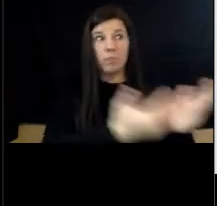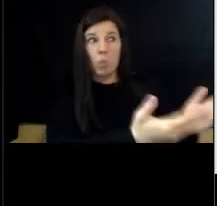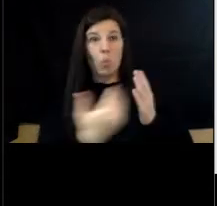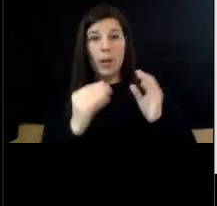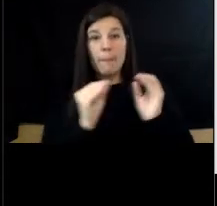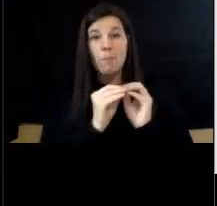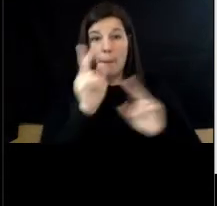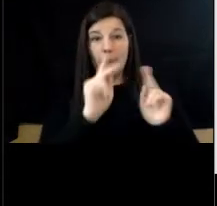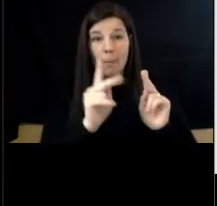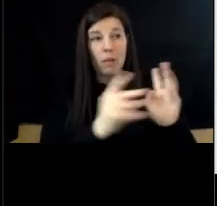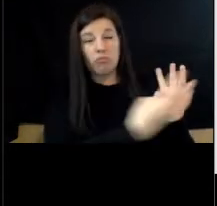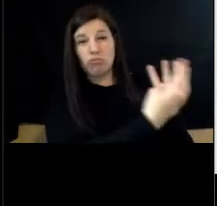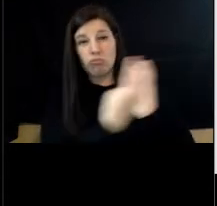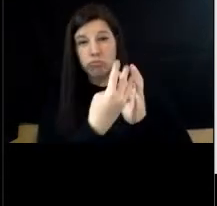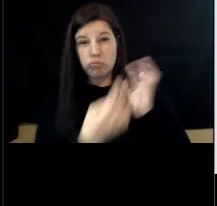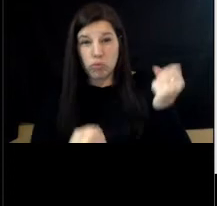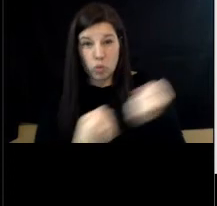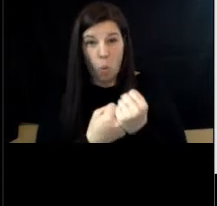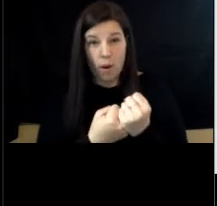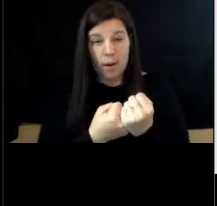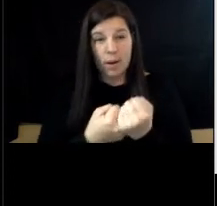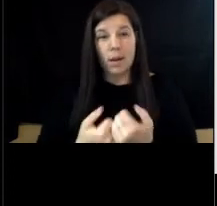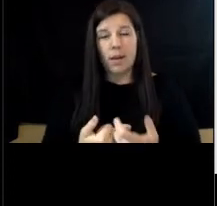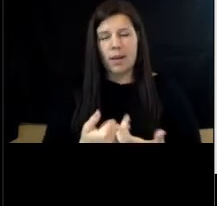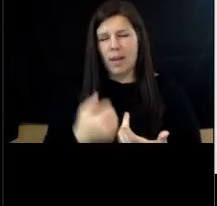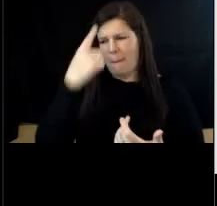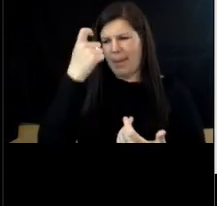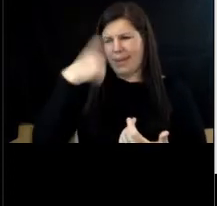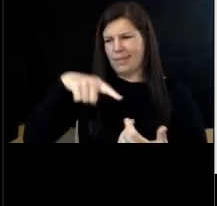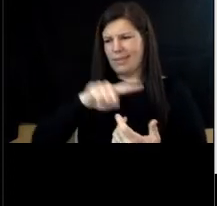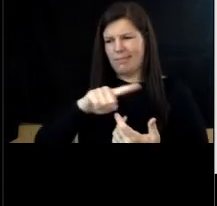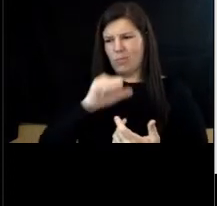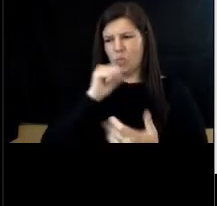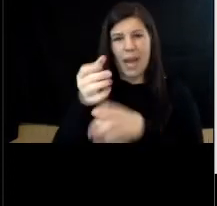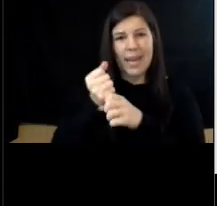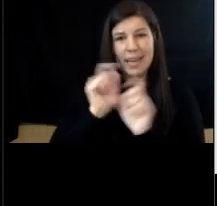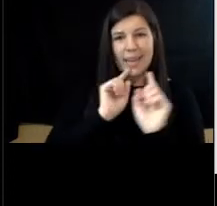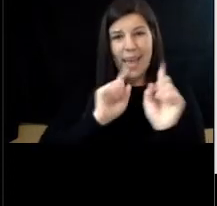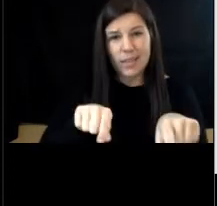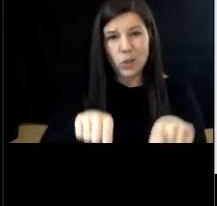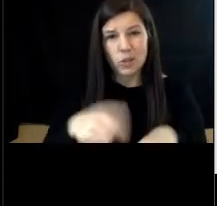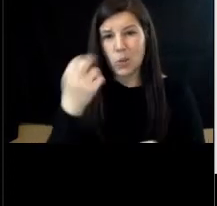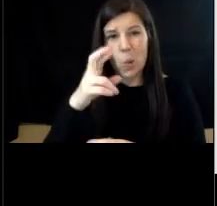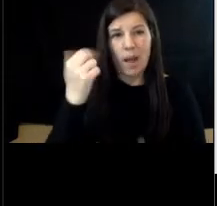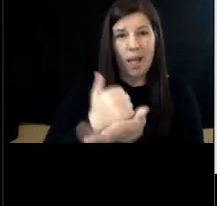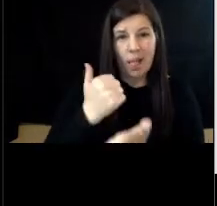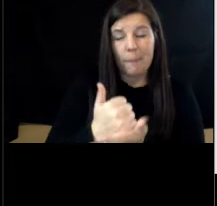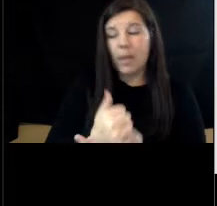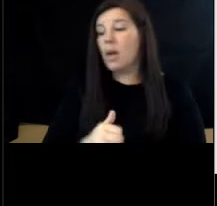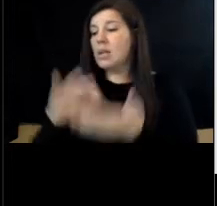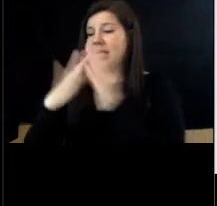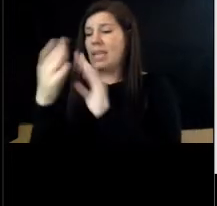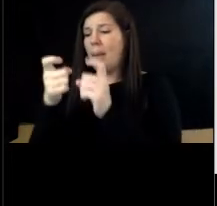not getting the answers that we need as a city manager you i understand you don't have one chief